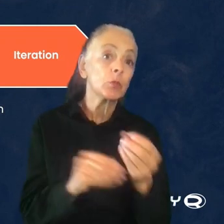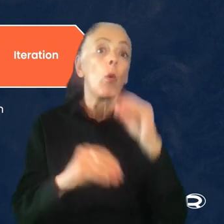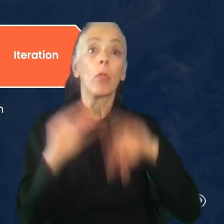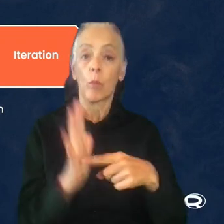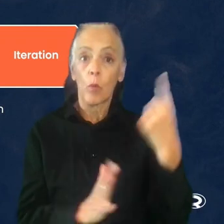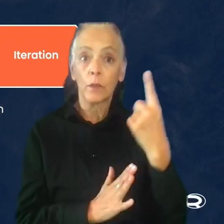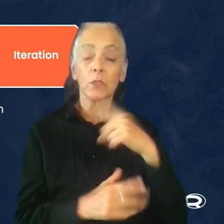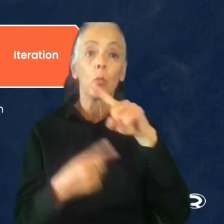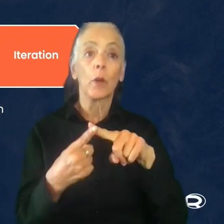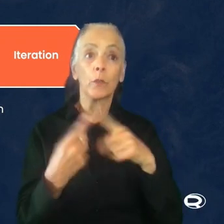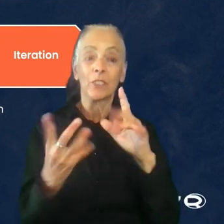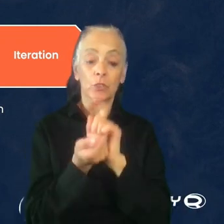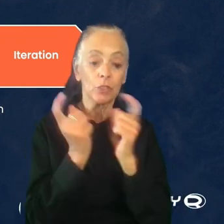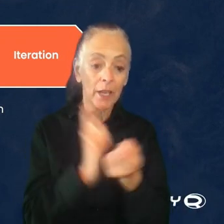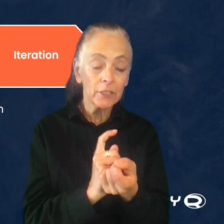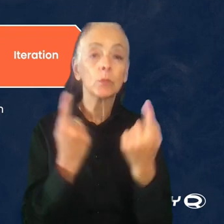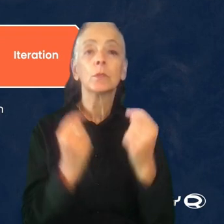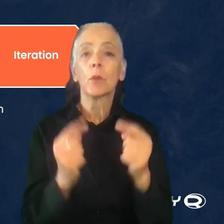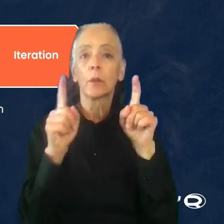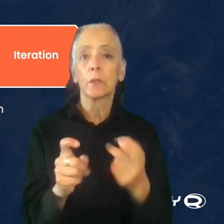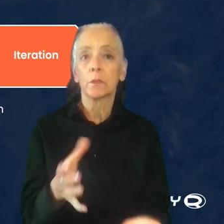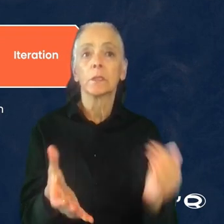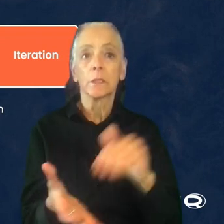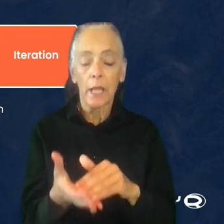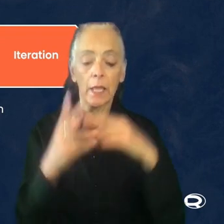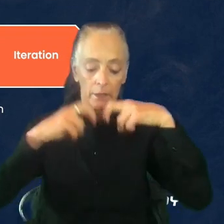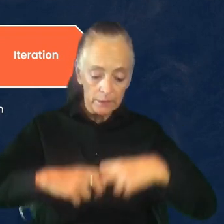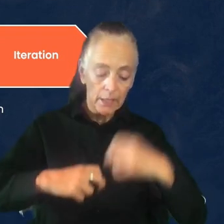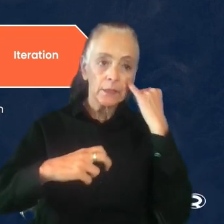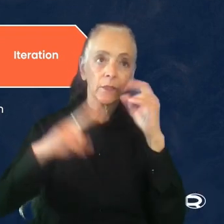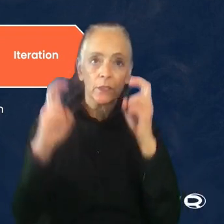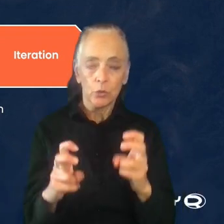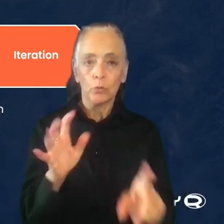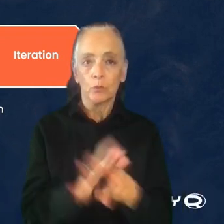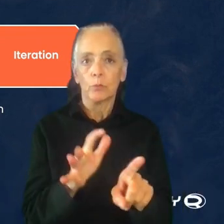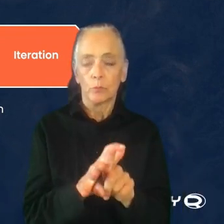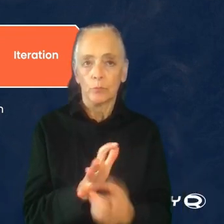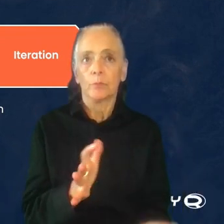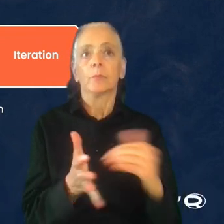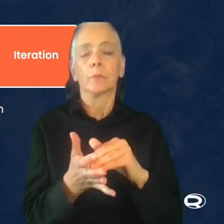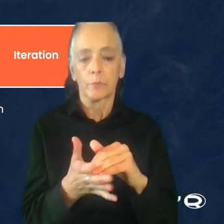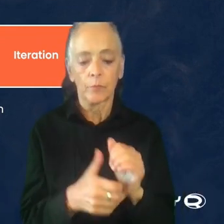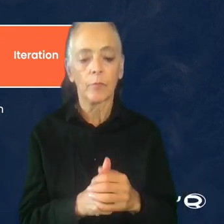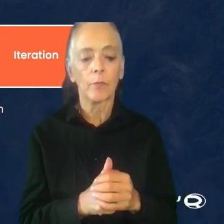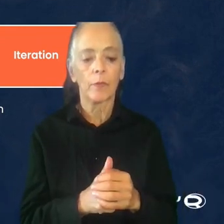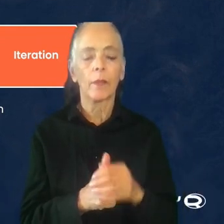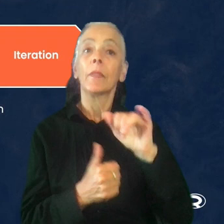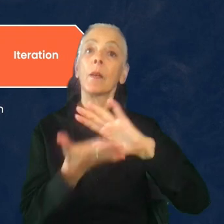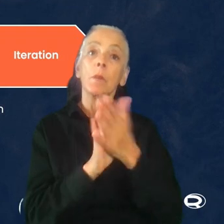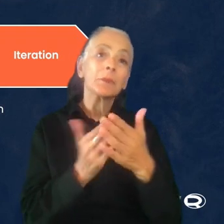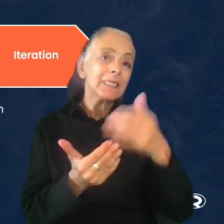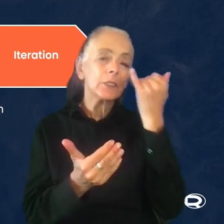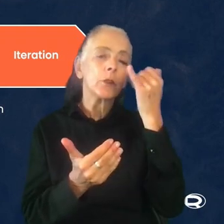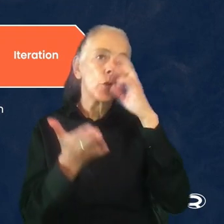gone through some changes, we try to test it again and assess if issues are still occurring. This is, of course, made easier when the